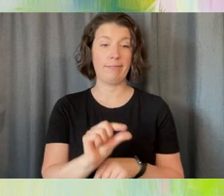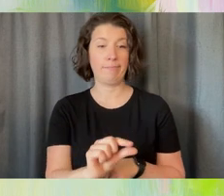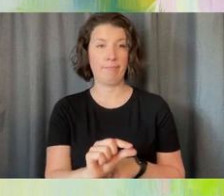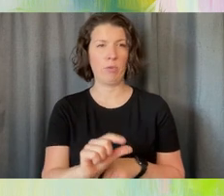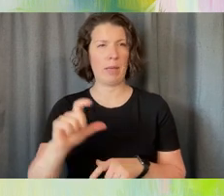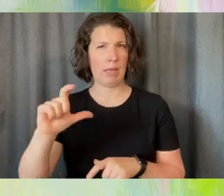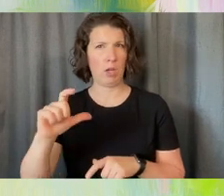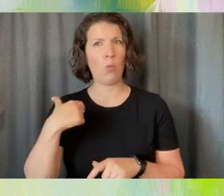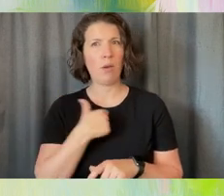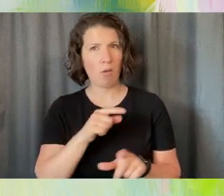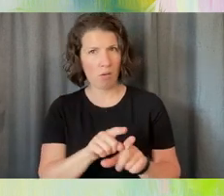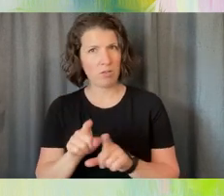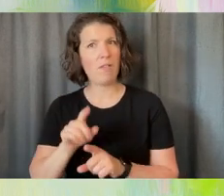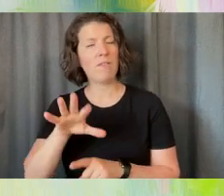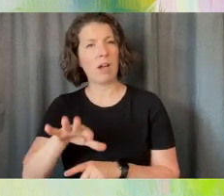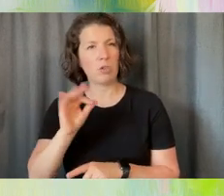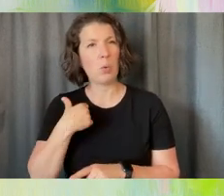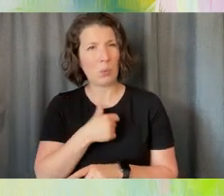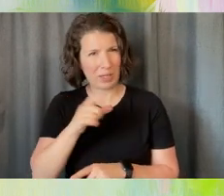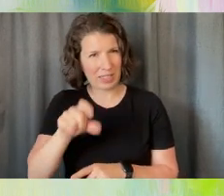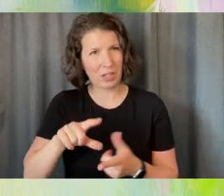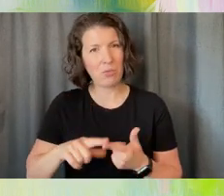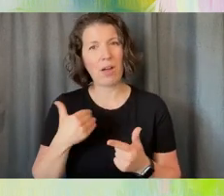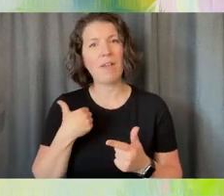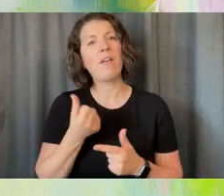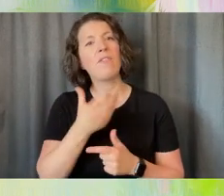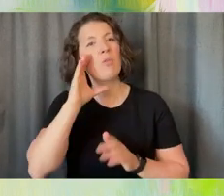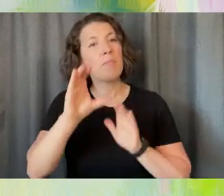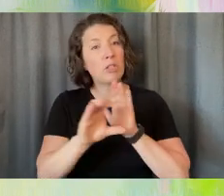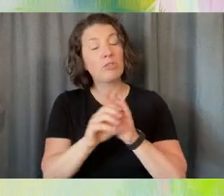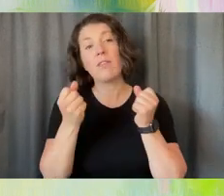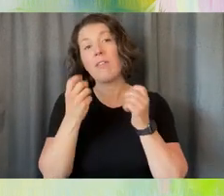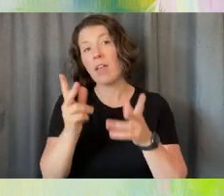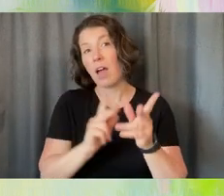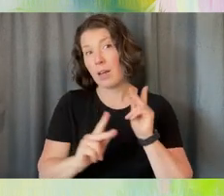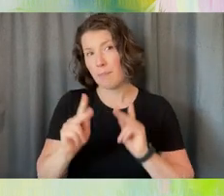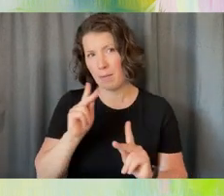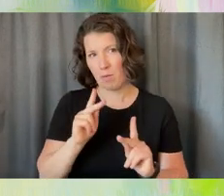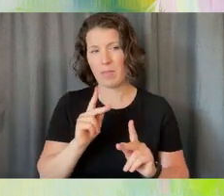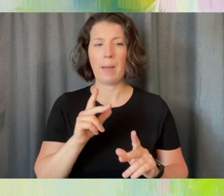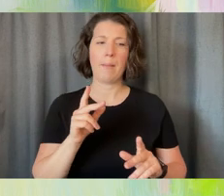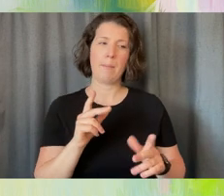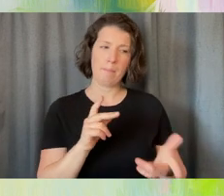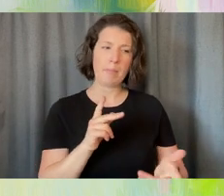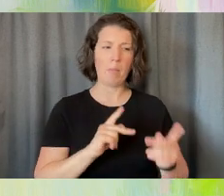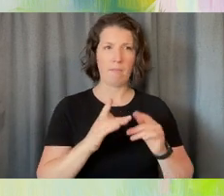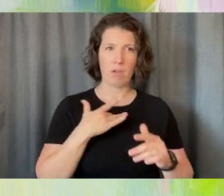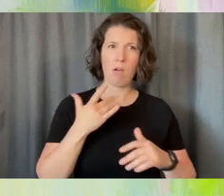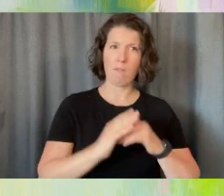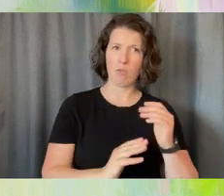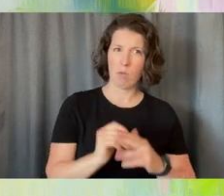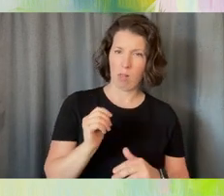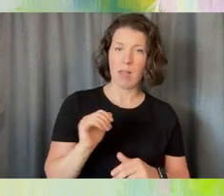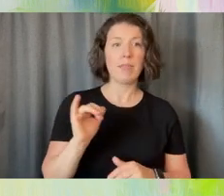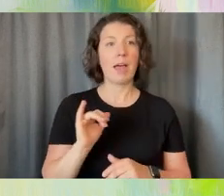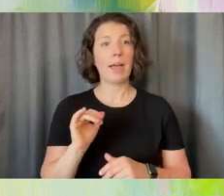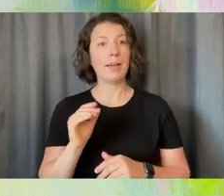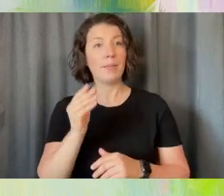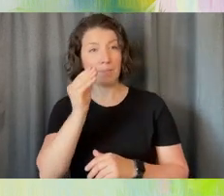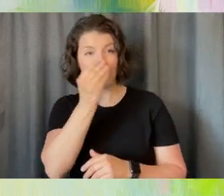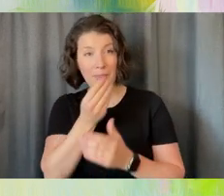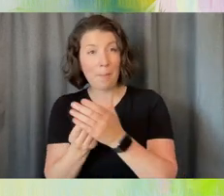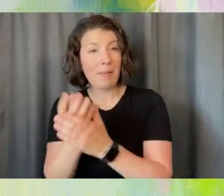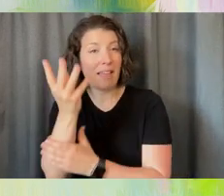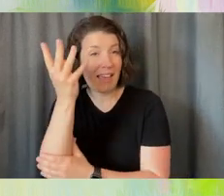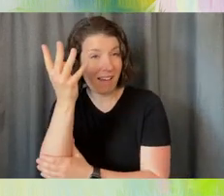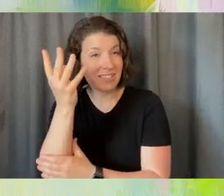found out we needed to have a couple of pictures that a lot of people would really feel comfortable with. Like the plant. Like that's one that feels comfortable to a